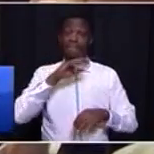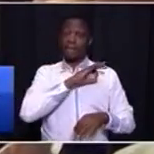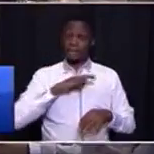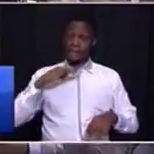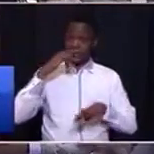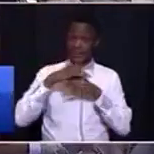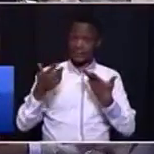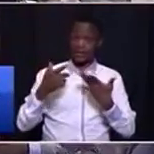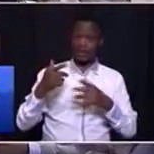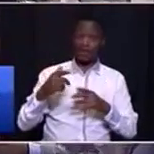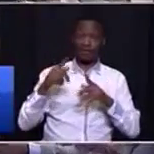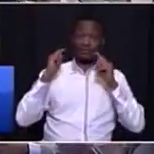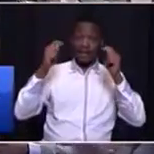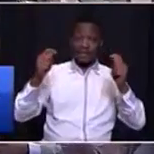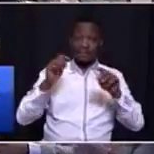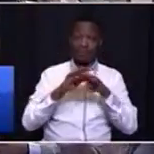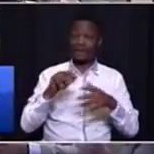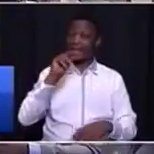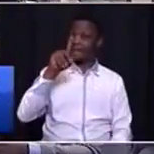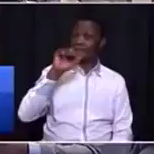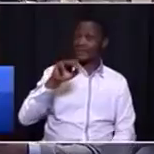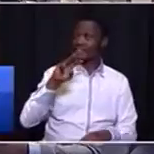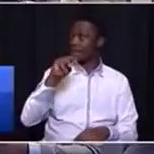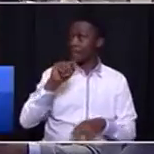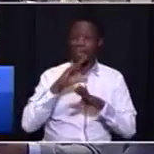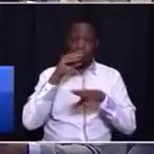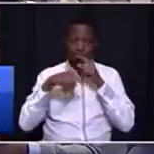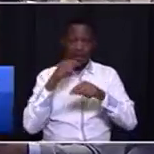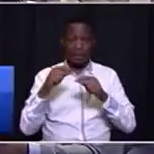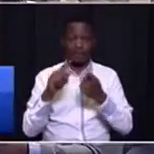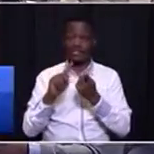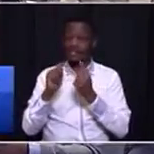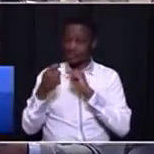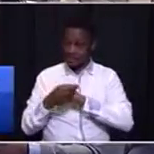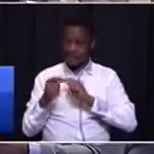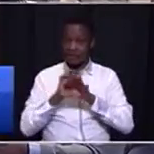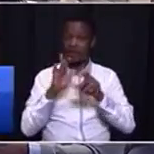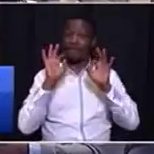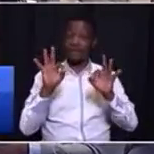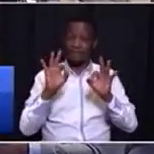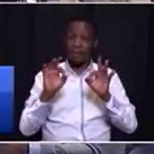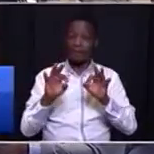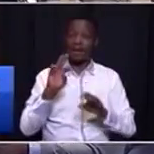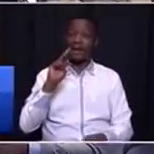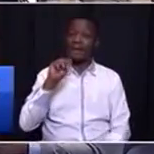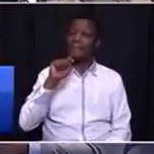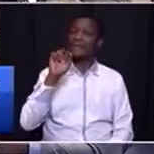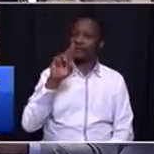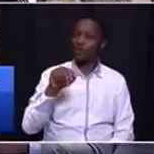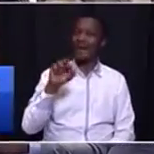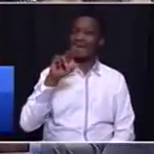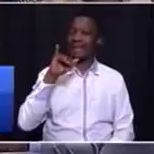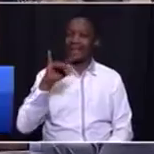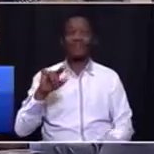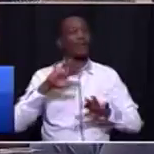I and MEC Mamabulo are talking about the devolution of a proper metro rail. And all